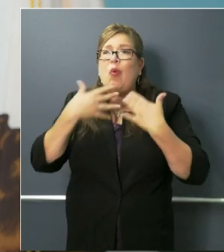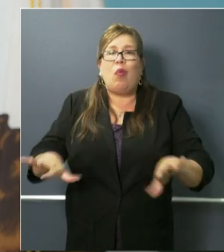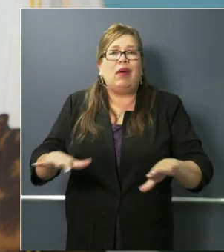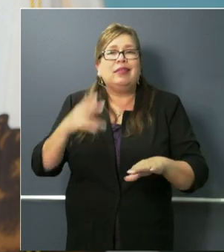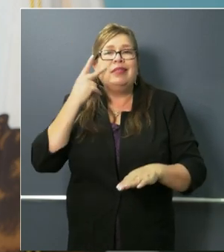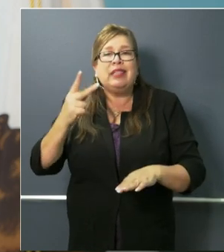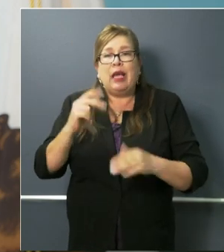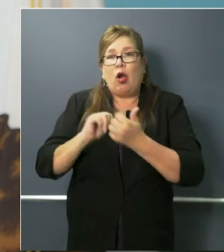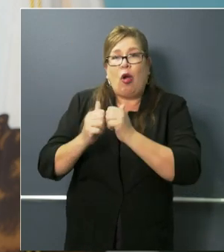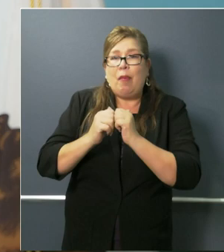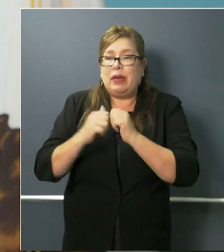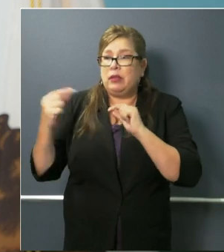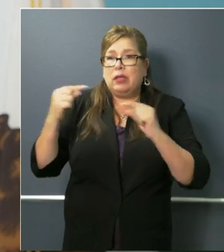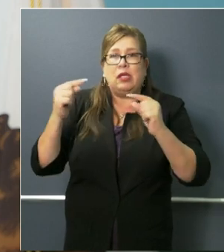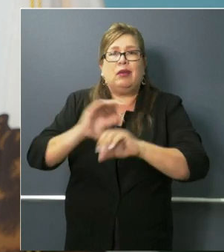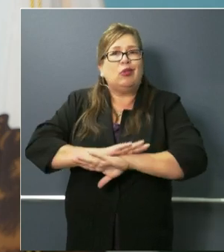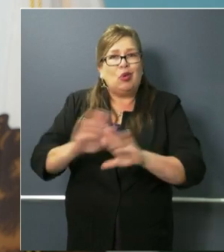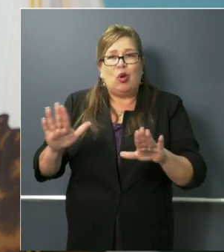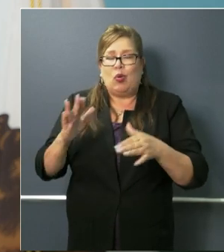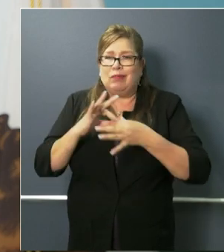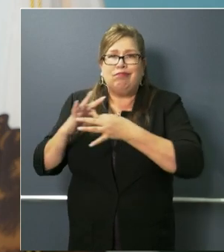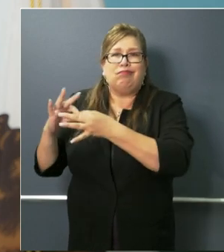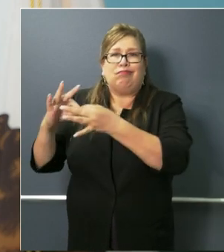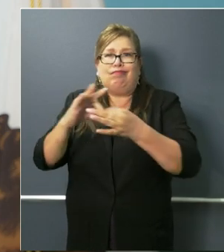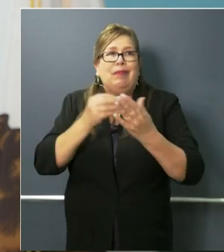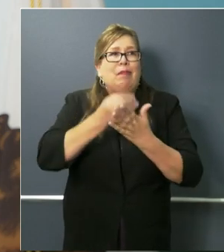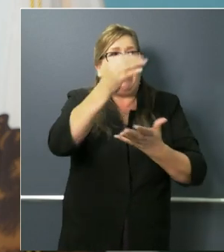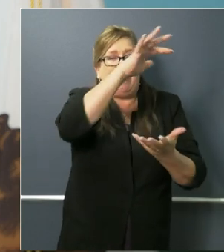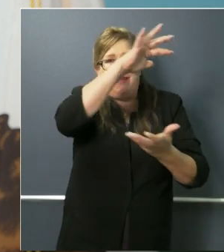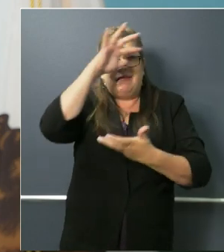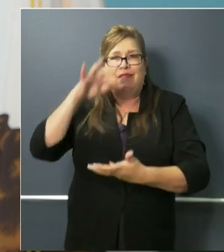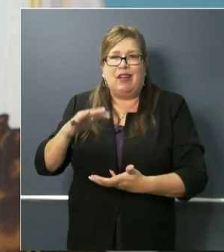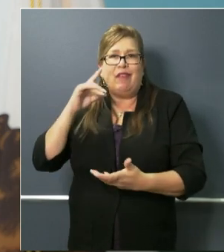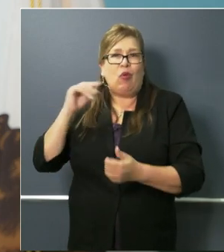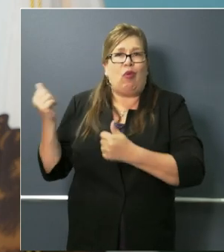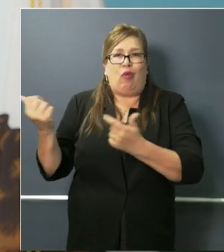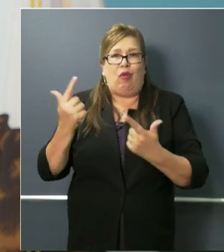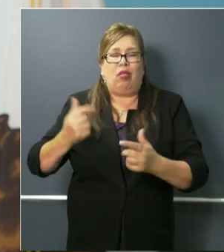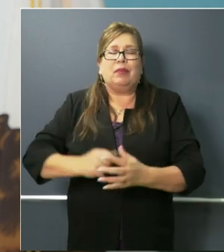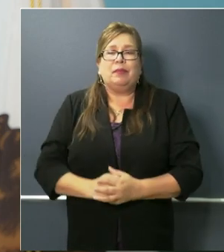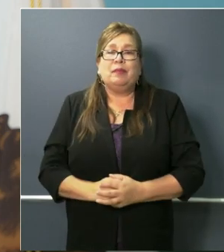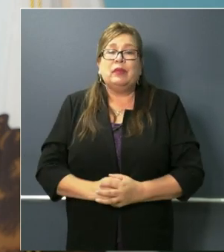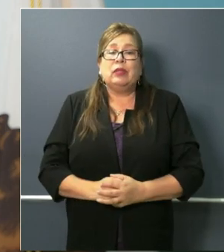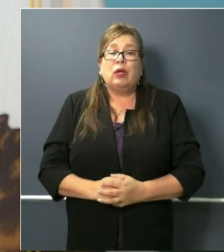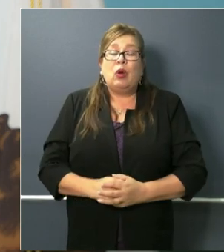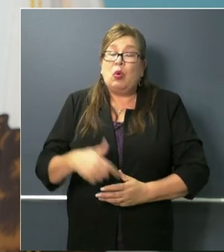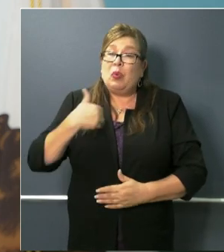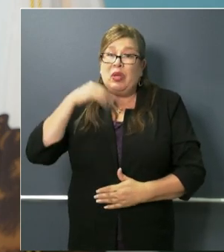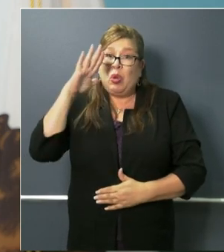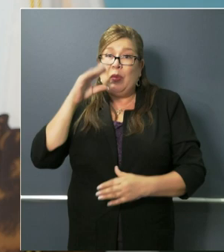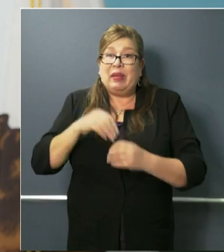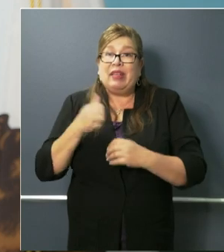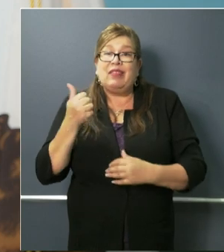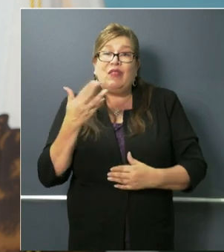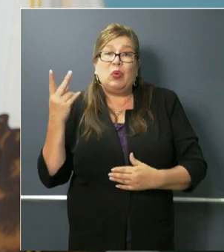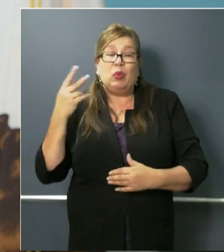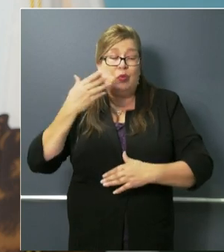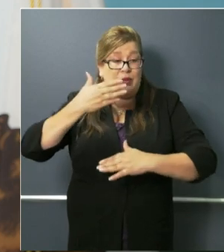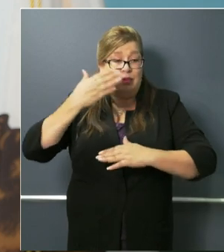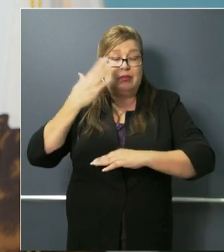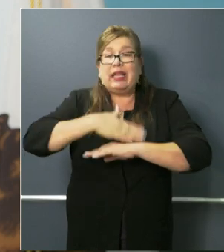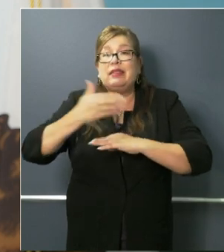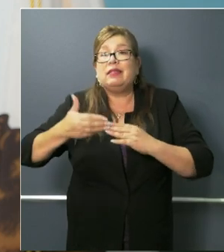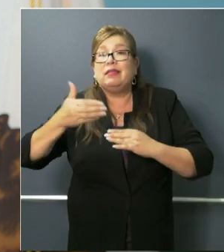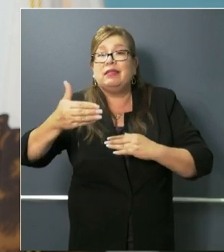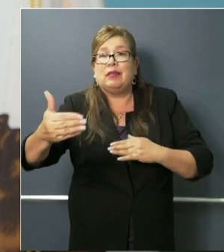and seeing if we can utilize our purchasing power we hope again in just a few days jeremy to make some announcements about